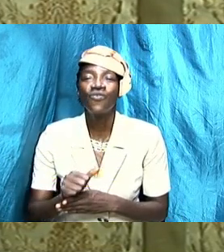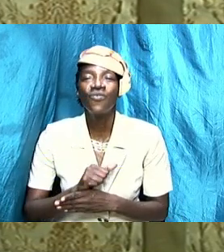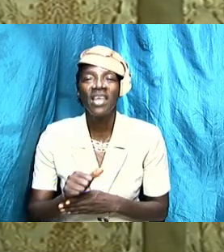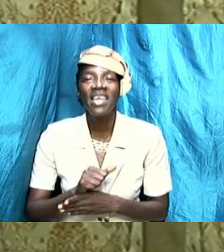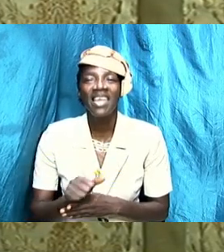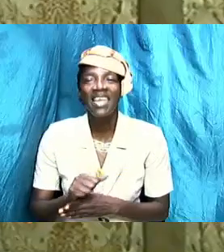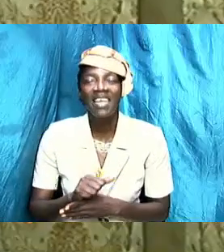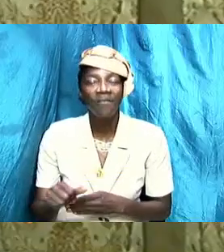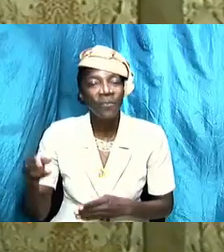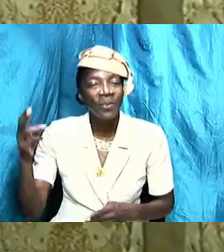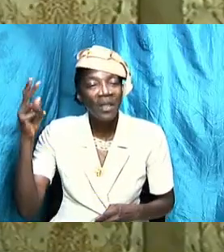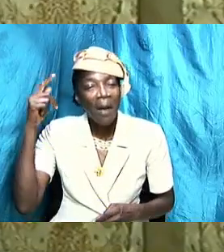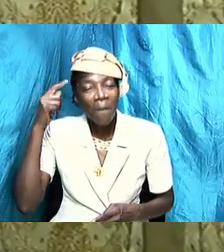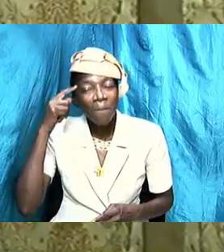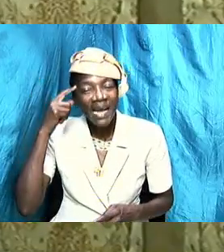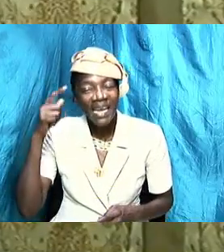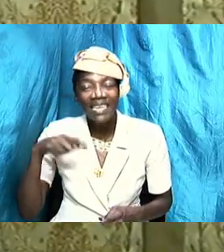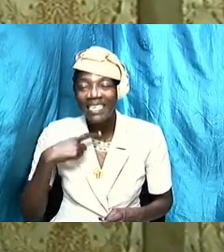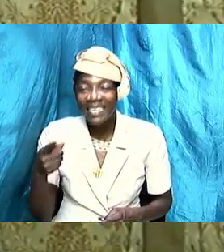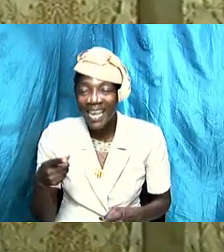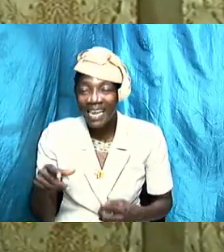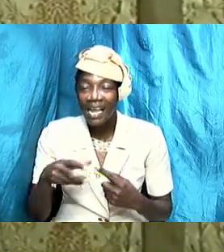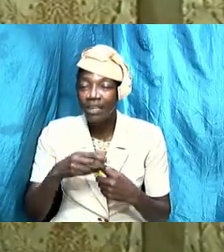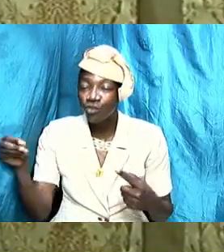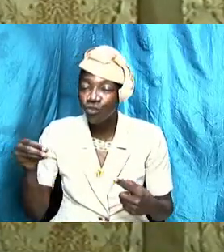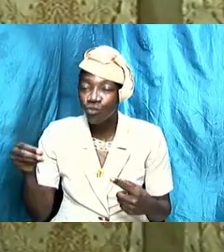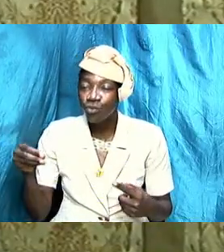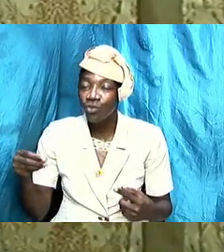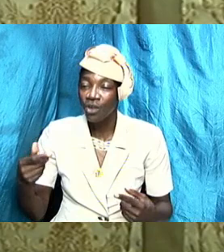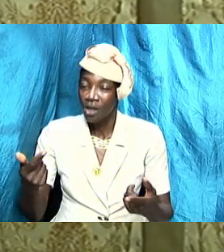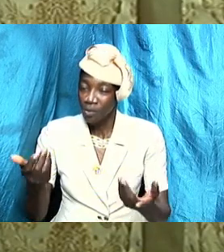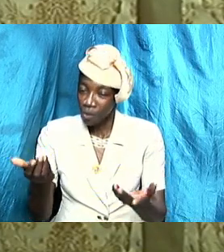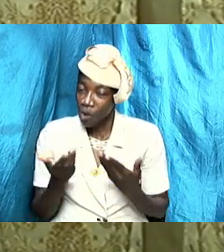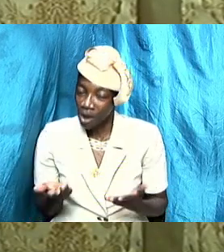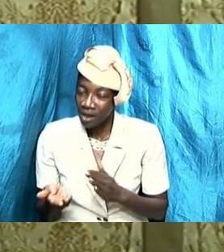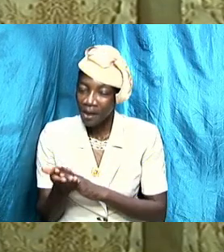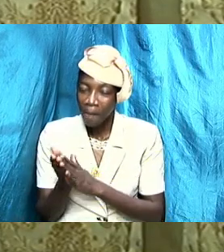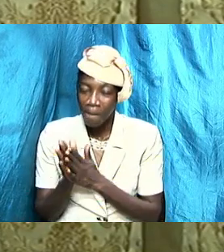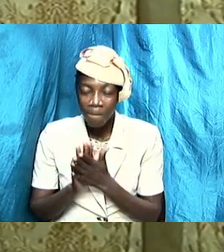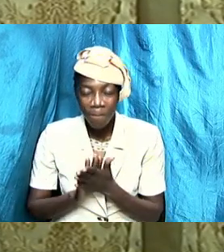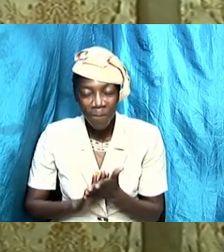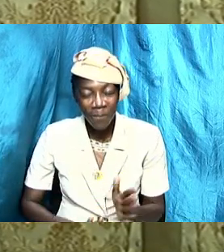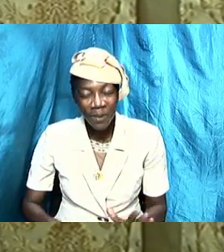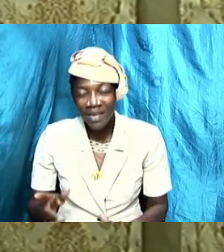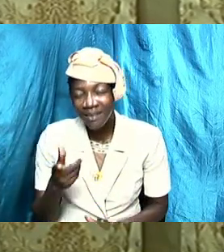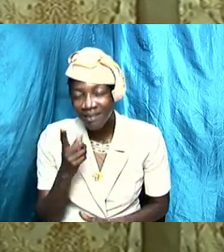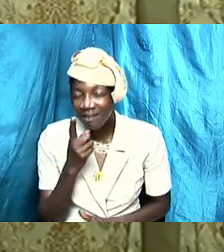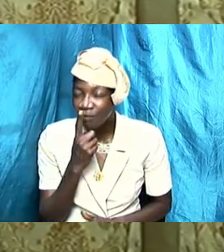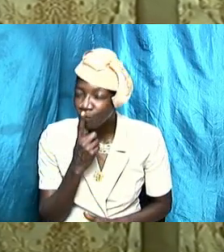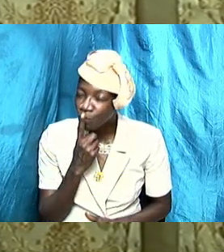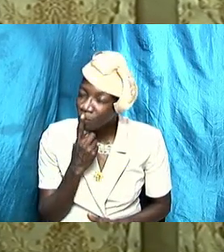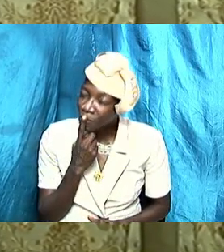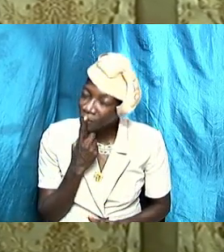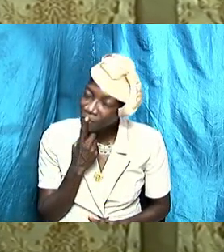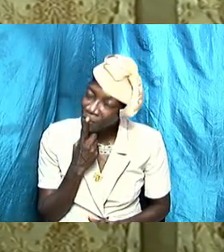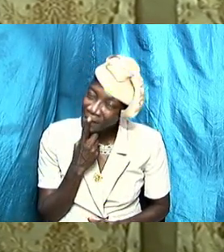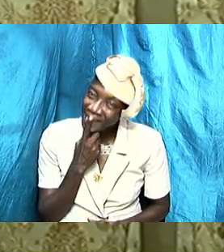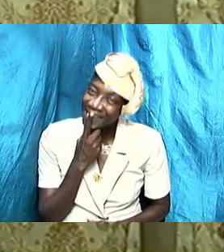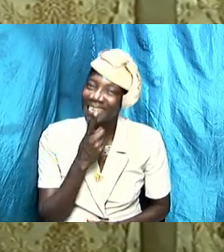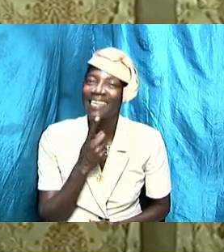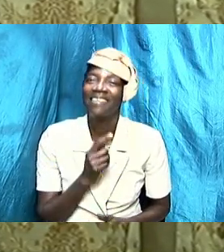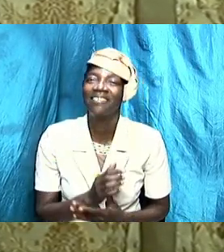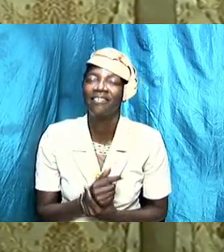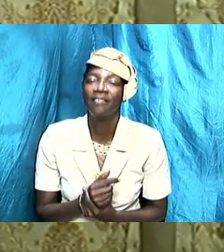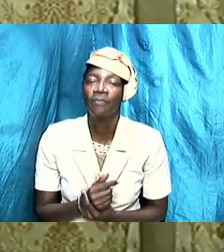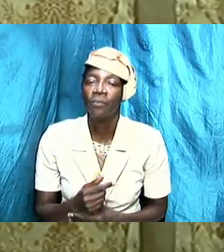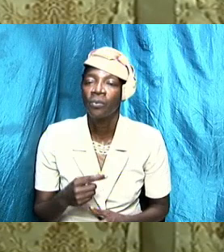determine and decide that I want peace and tranquility and the Bible tells us you know and if both of and this is why